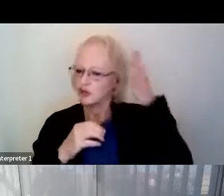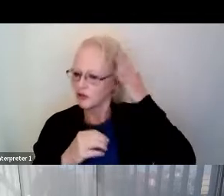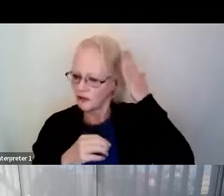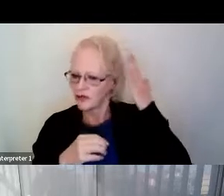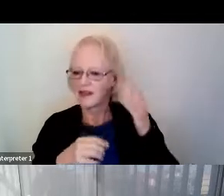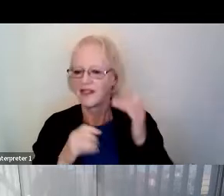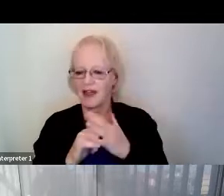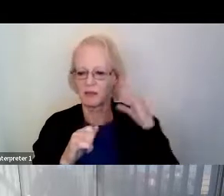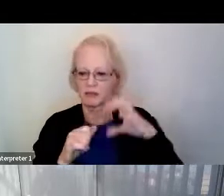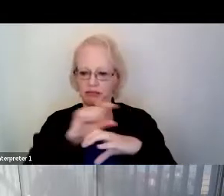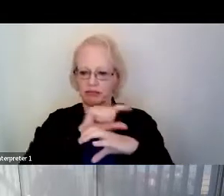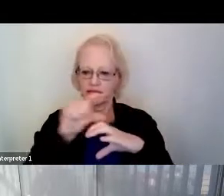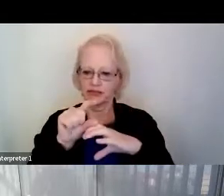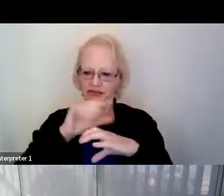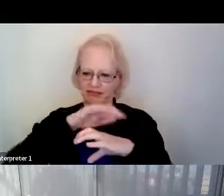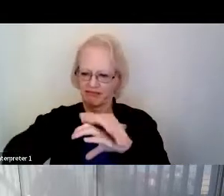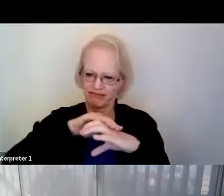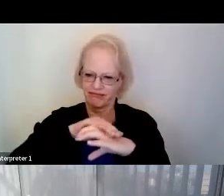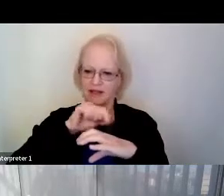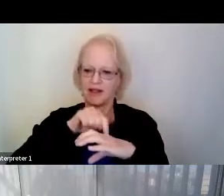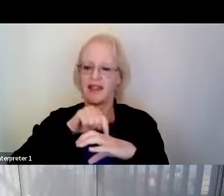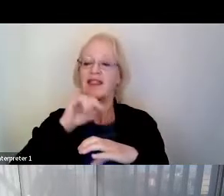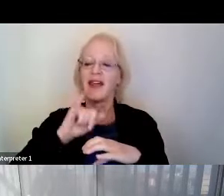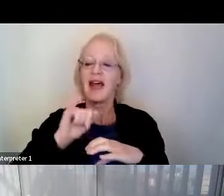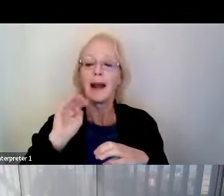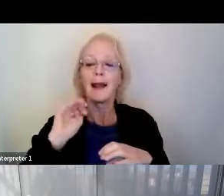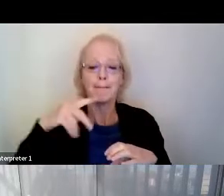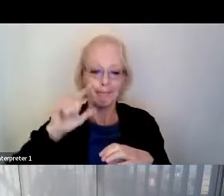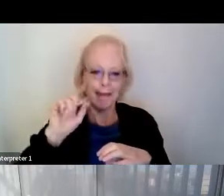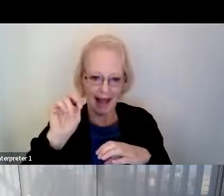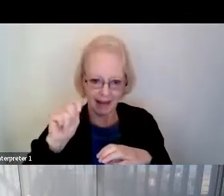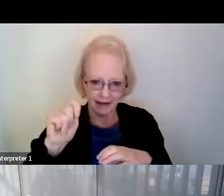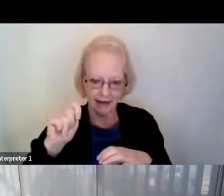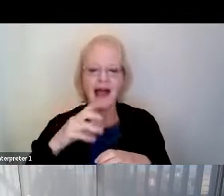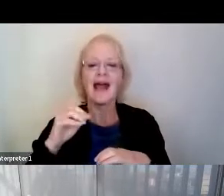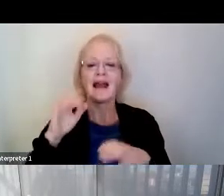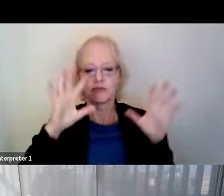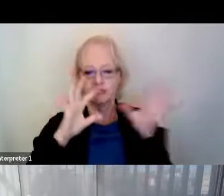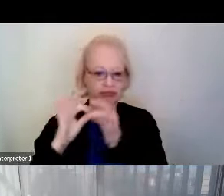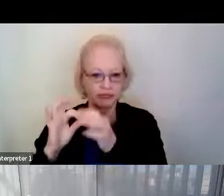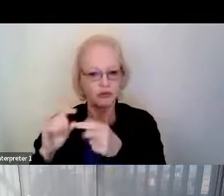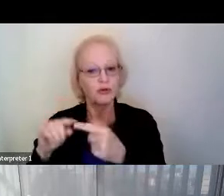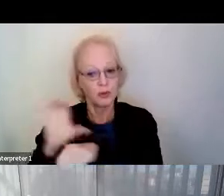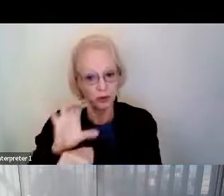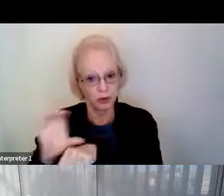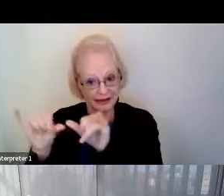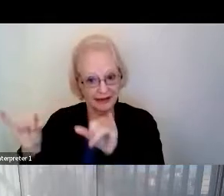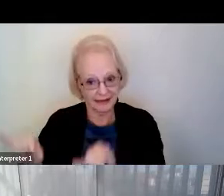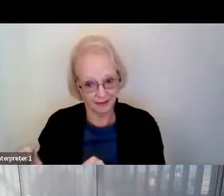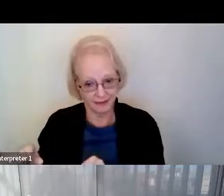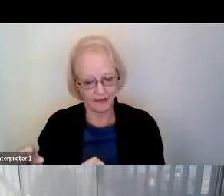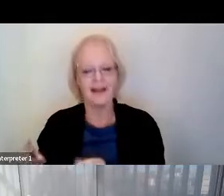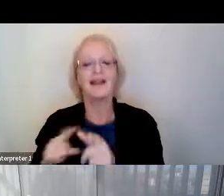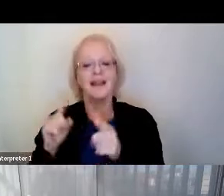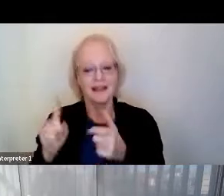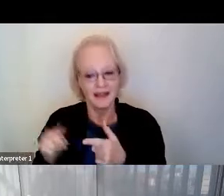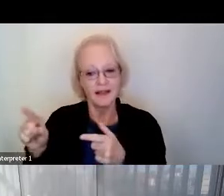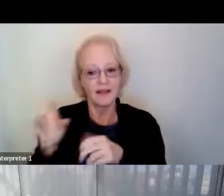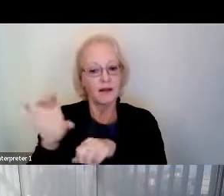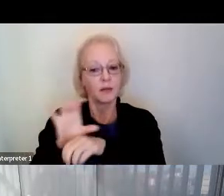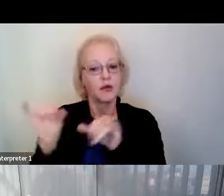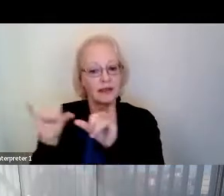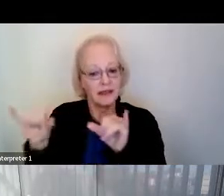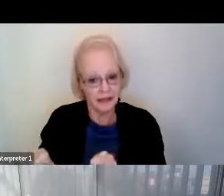And such implant would be used to connect the participant to a computer system. Then the computer system